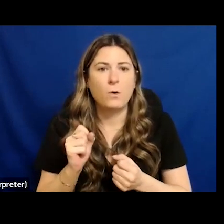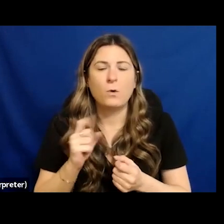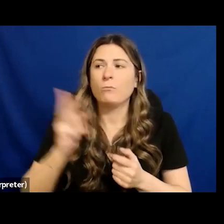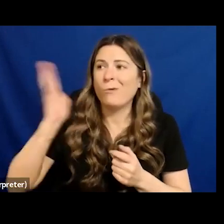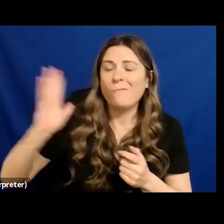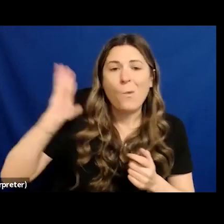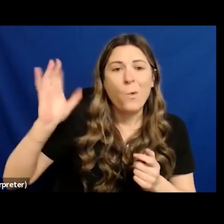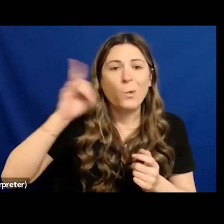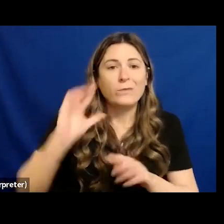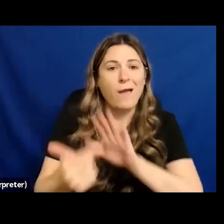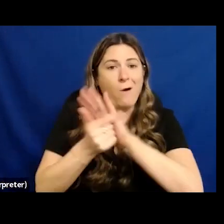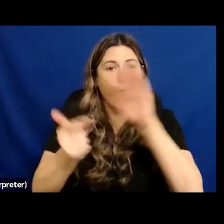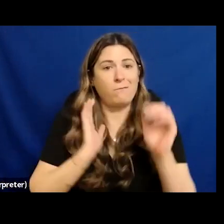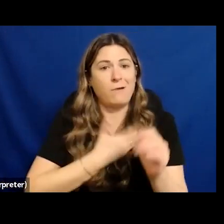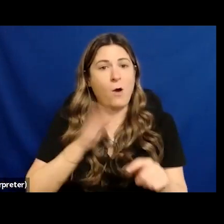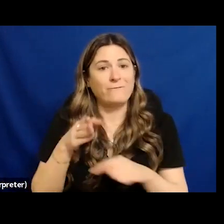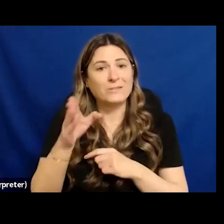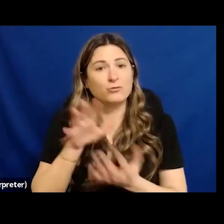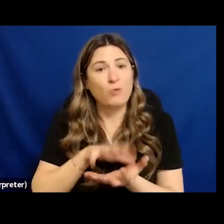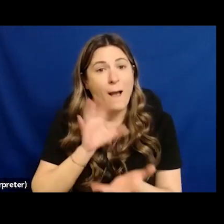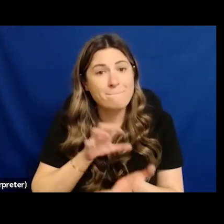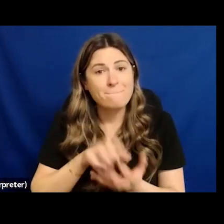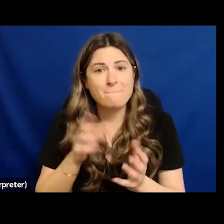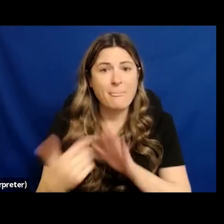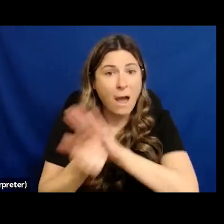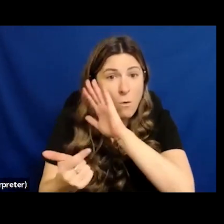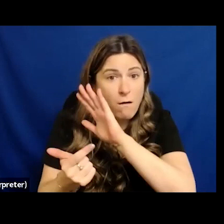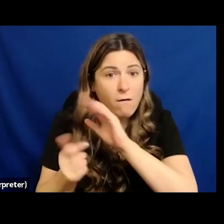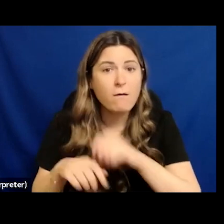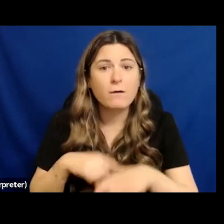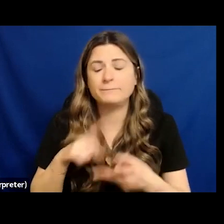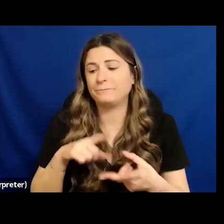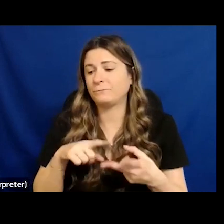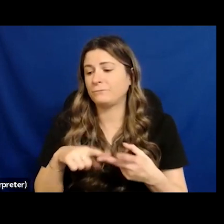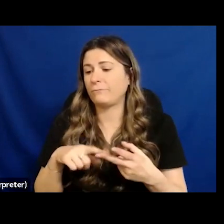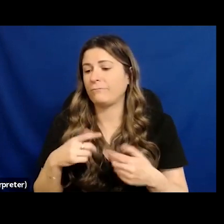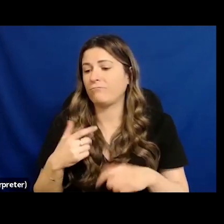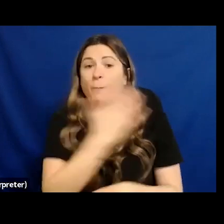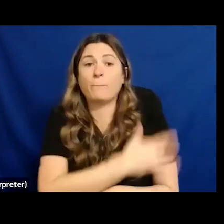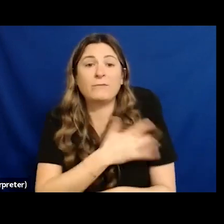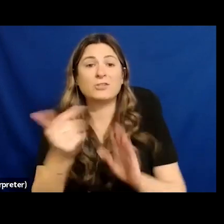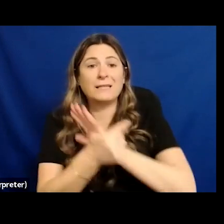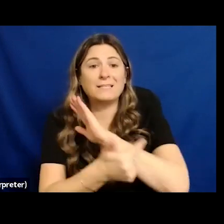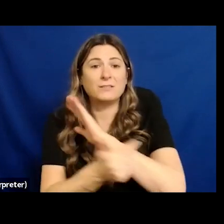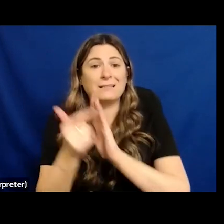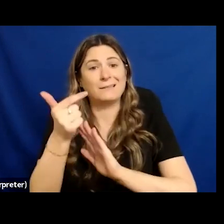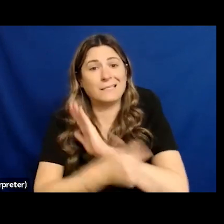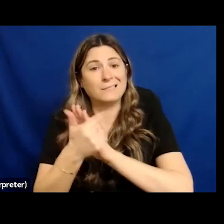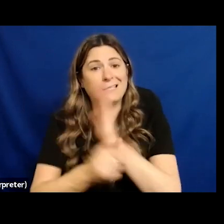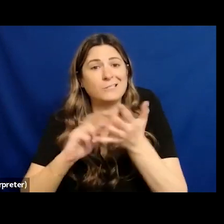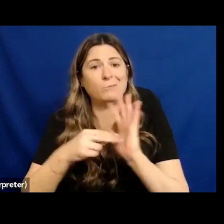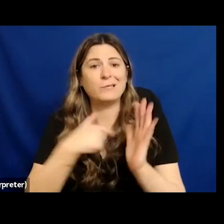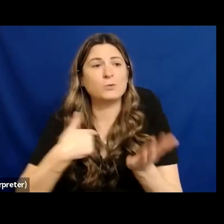being forced off the water by provincial legislations or federal legislations